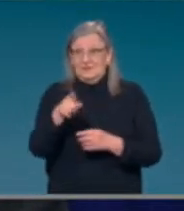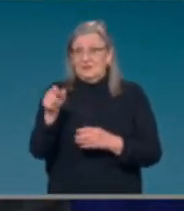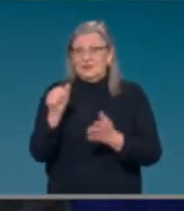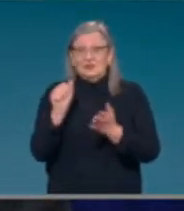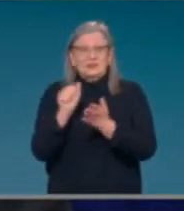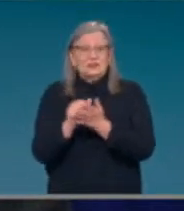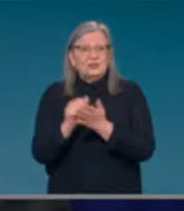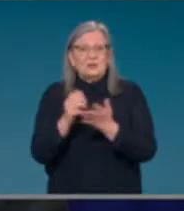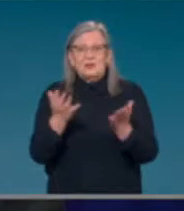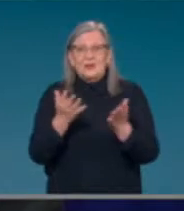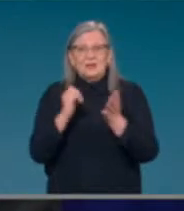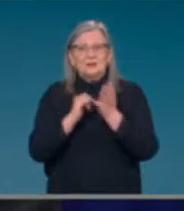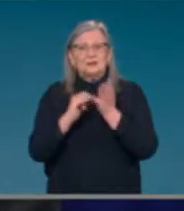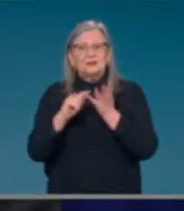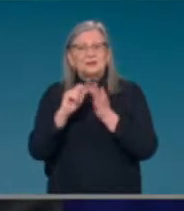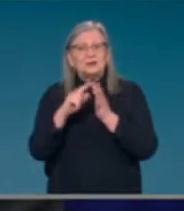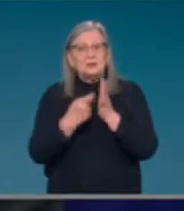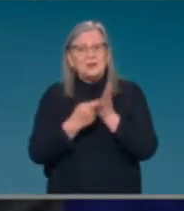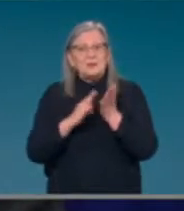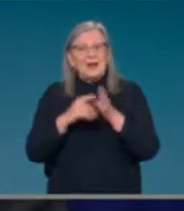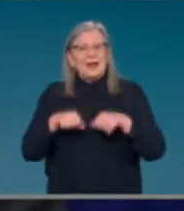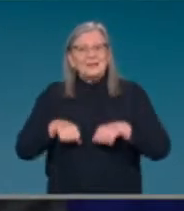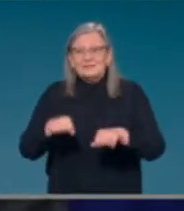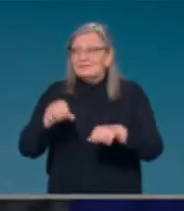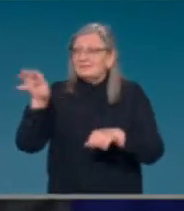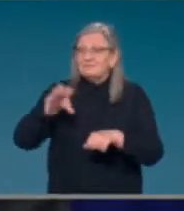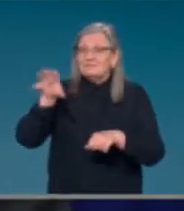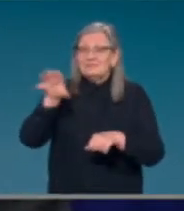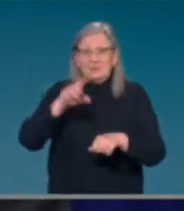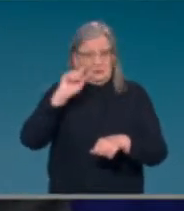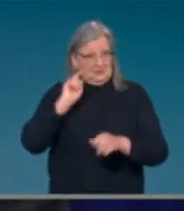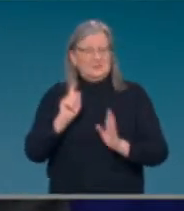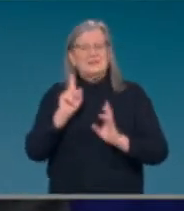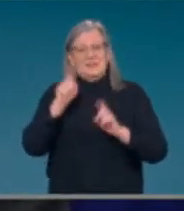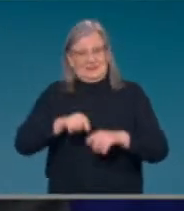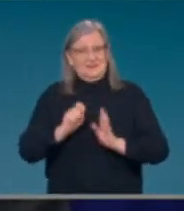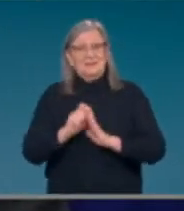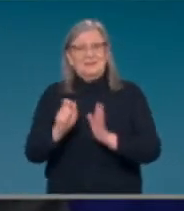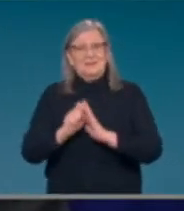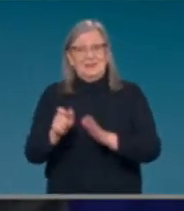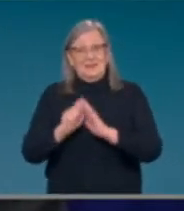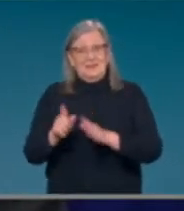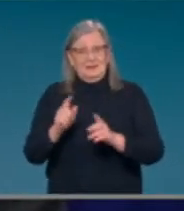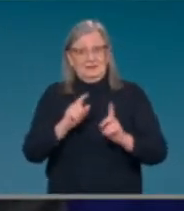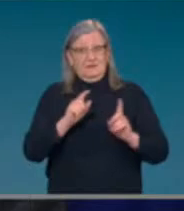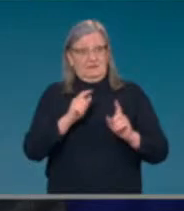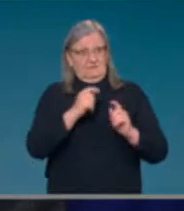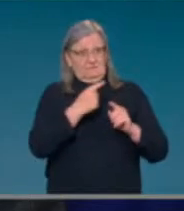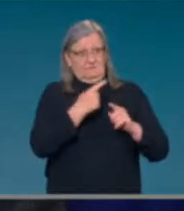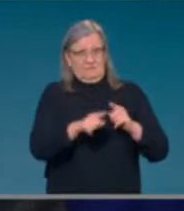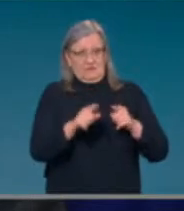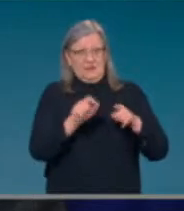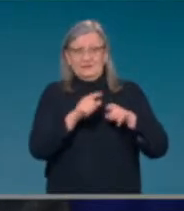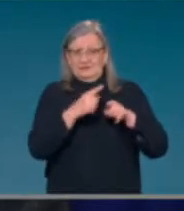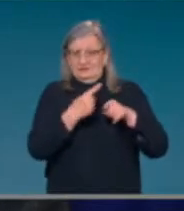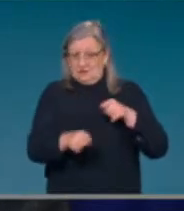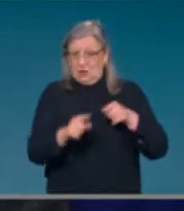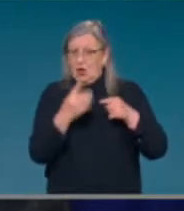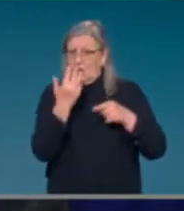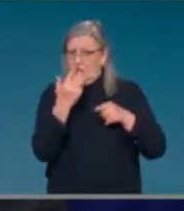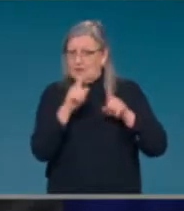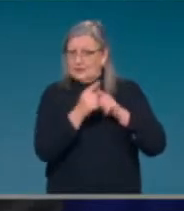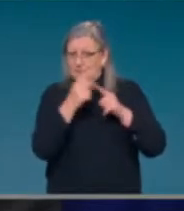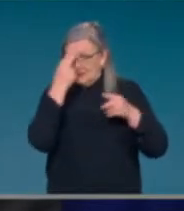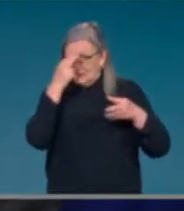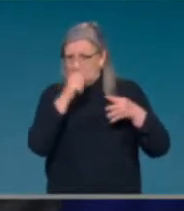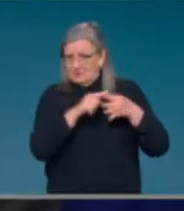approved nine rapid engine tests to date, and we have another few in advance stages of review working with the companies just to